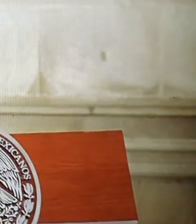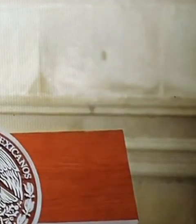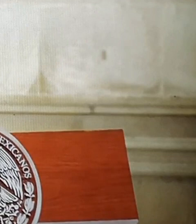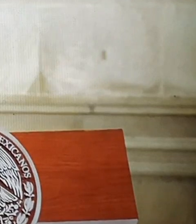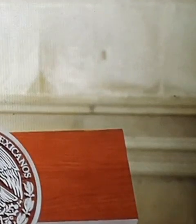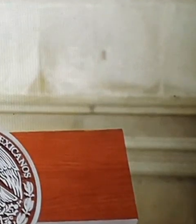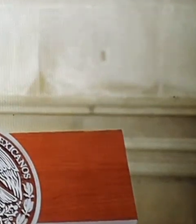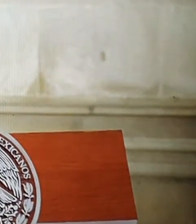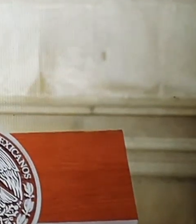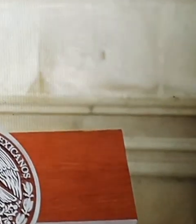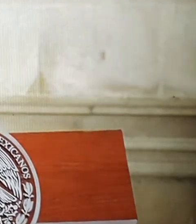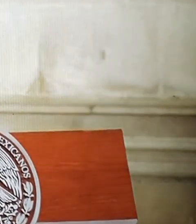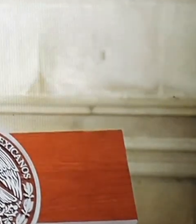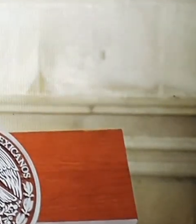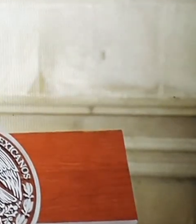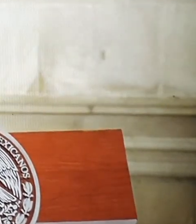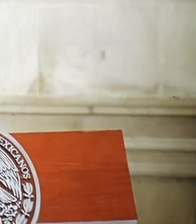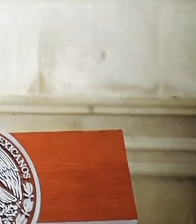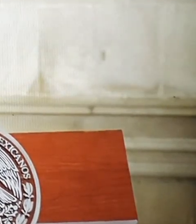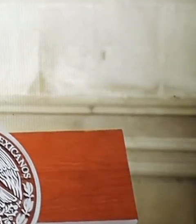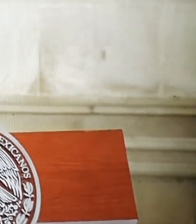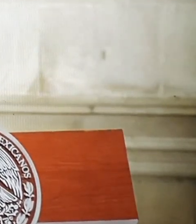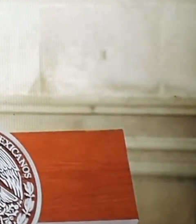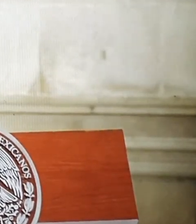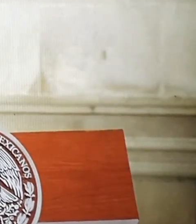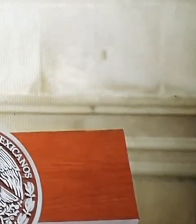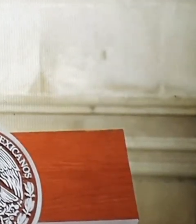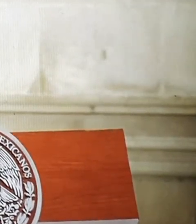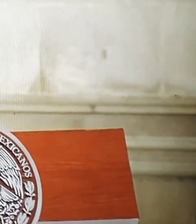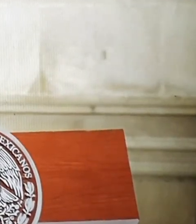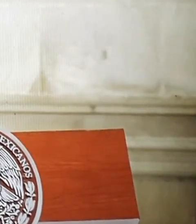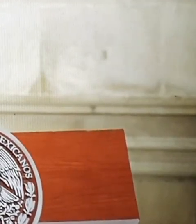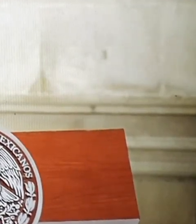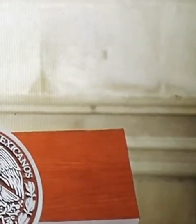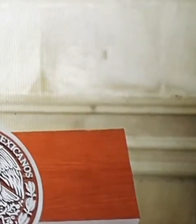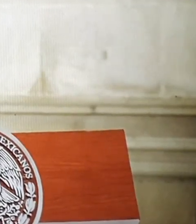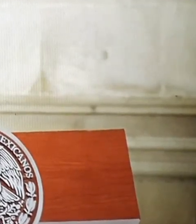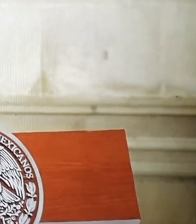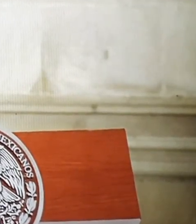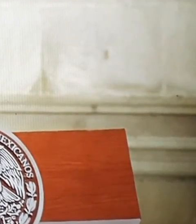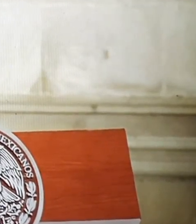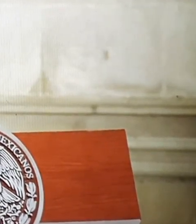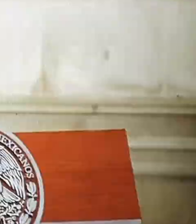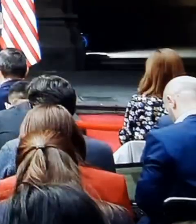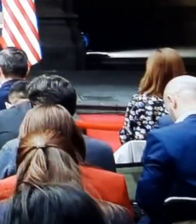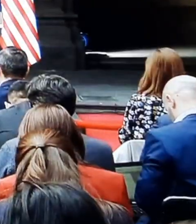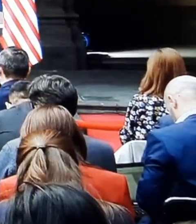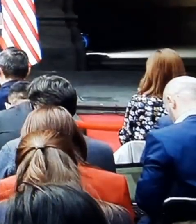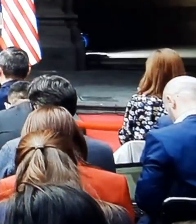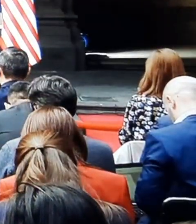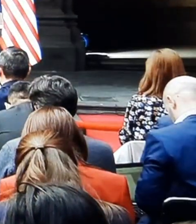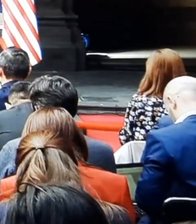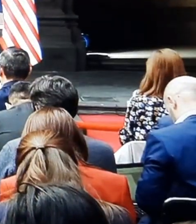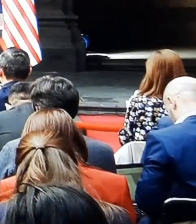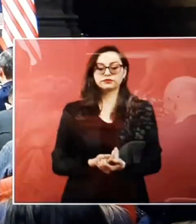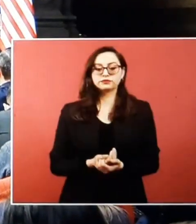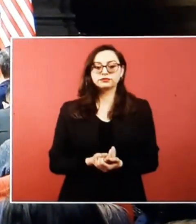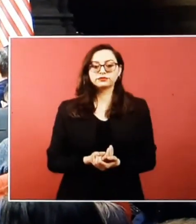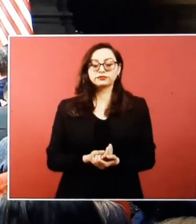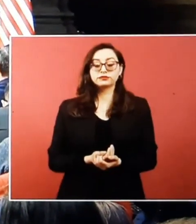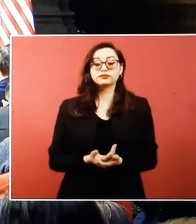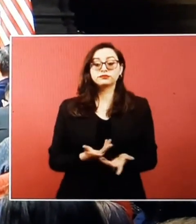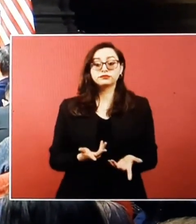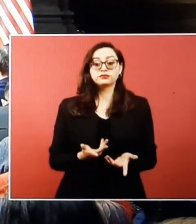21st-century workforce. The top of our shared agenda today is keeping North America the most